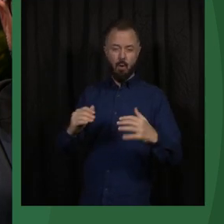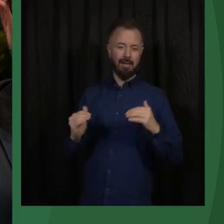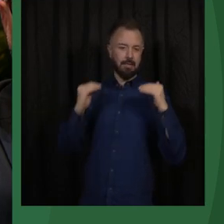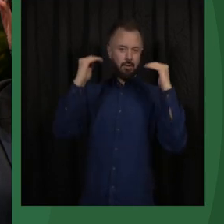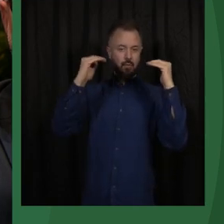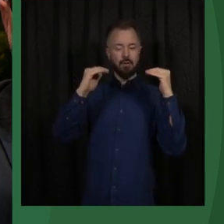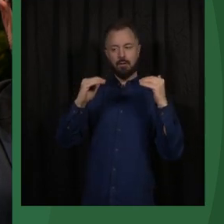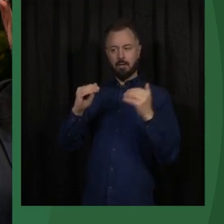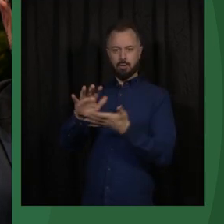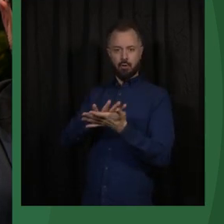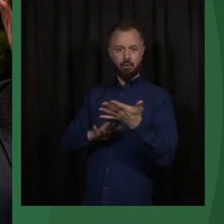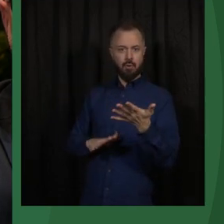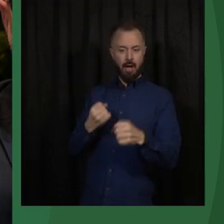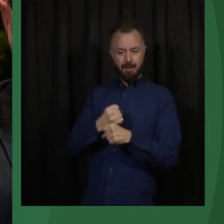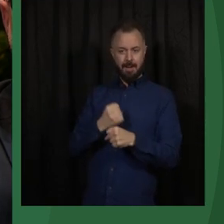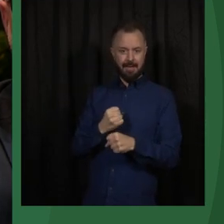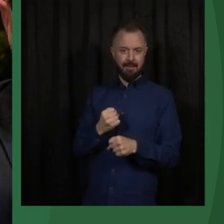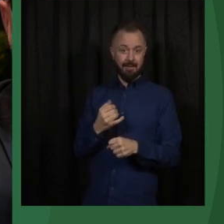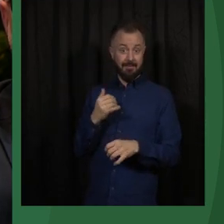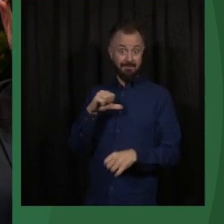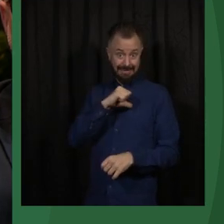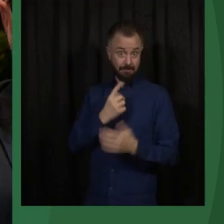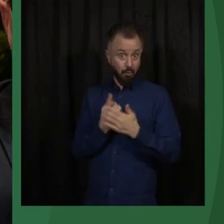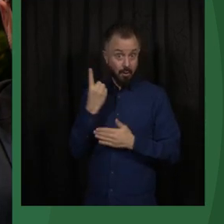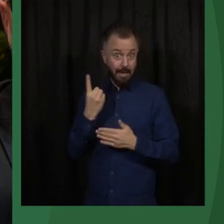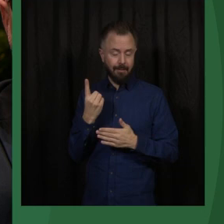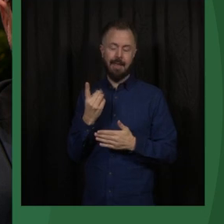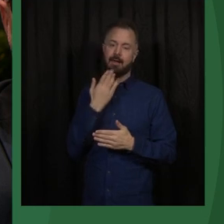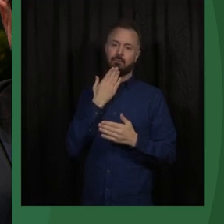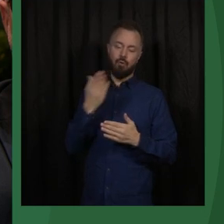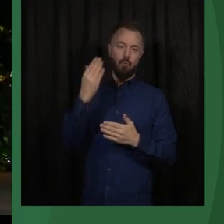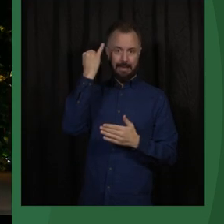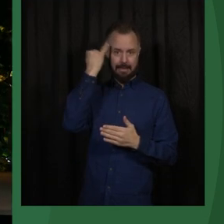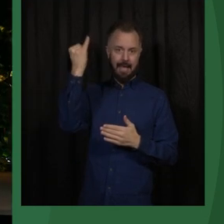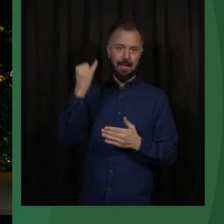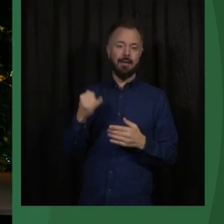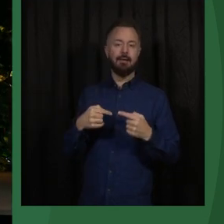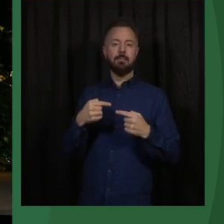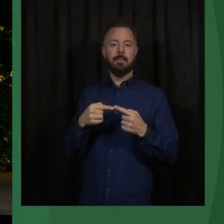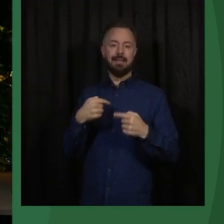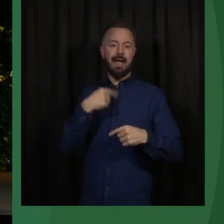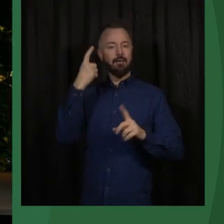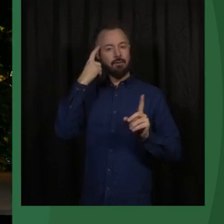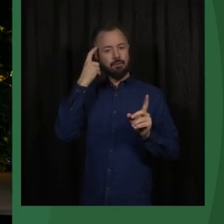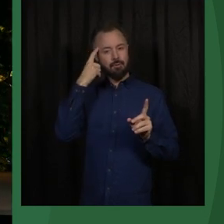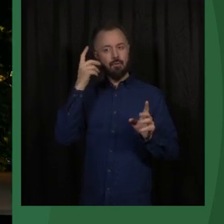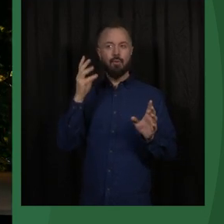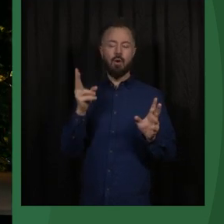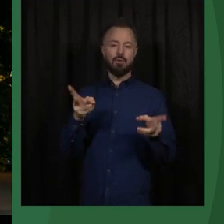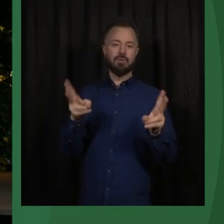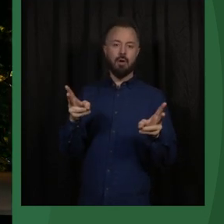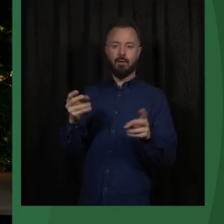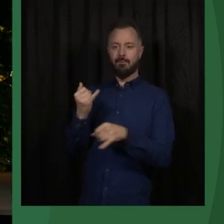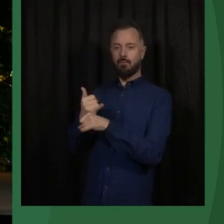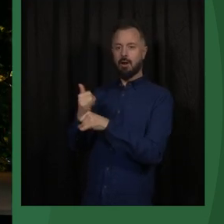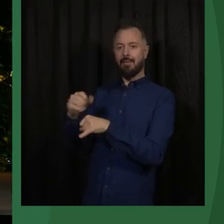structure to work from. If that's possible, that's a great idea. And I think also, I've talked about how autocrats have